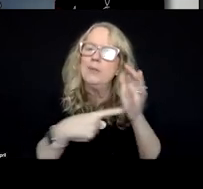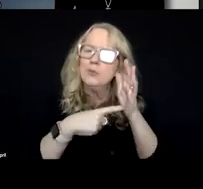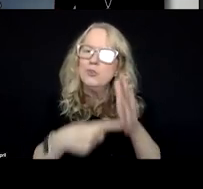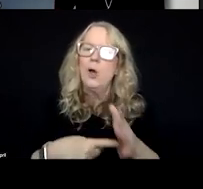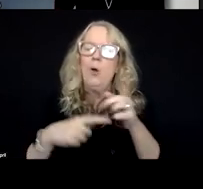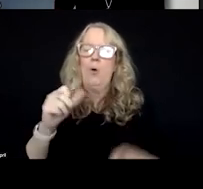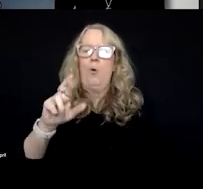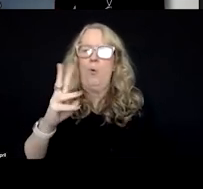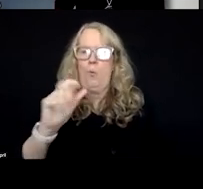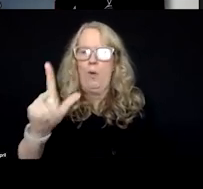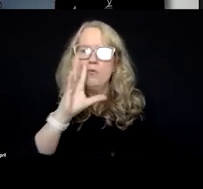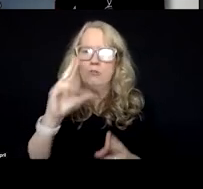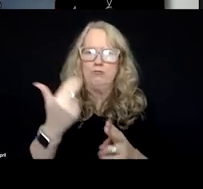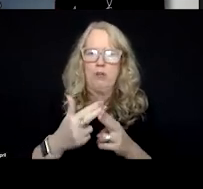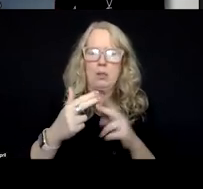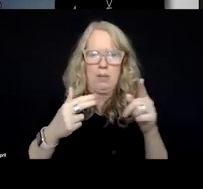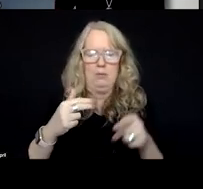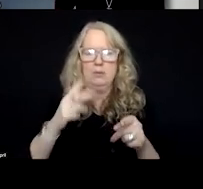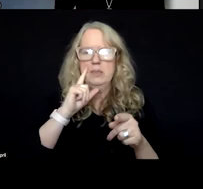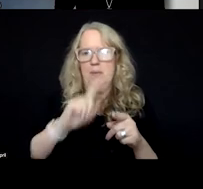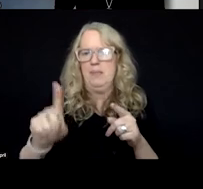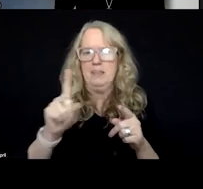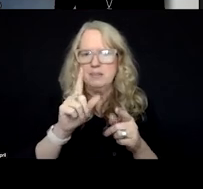Orwell talking about this legislation.